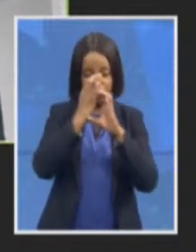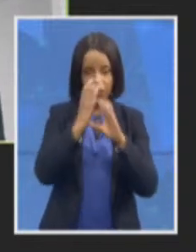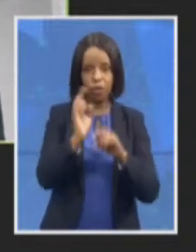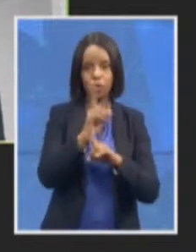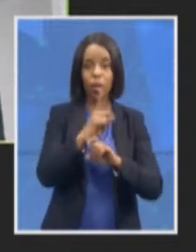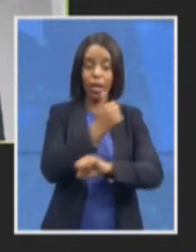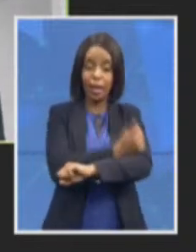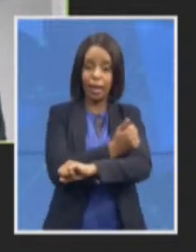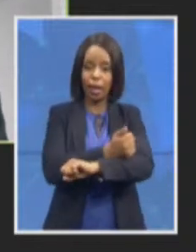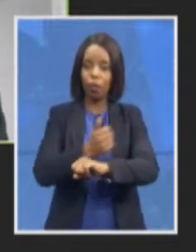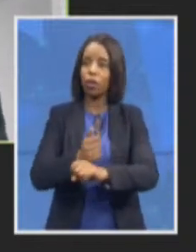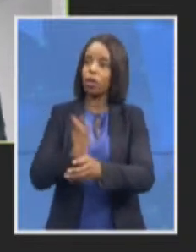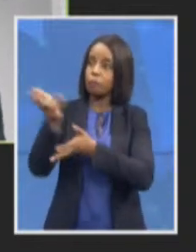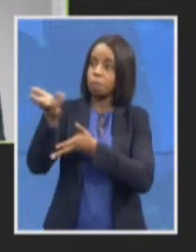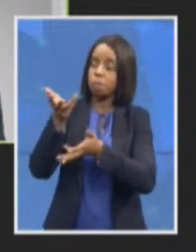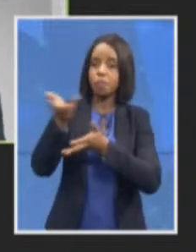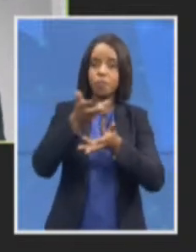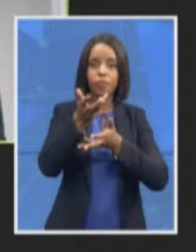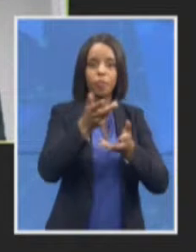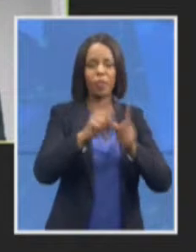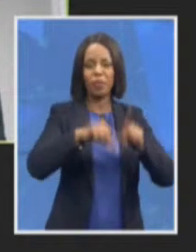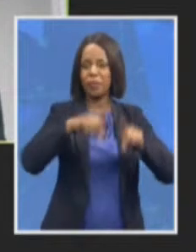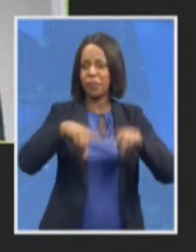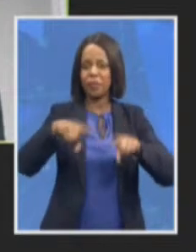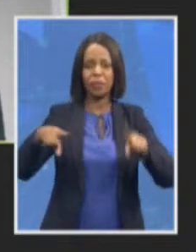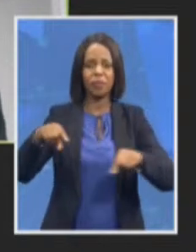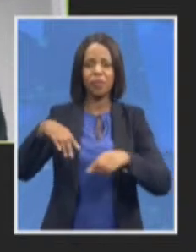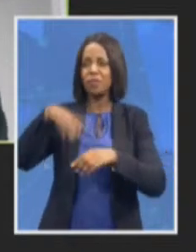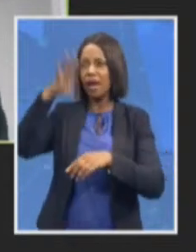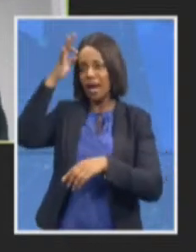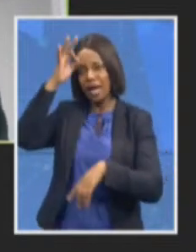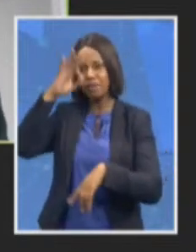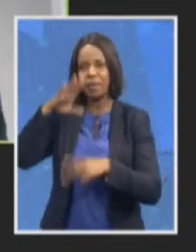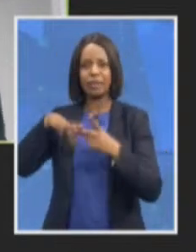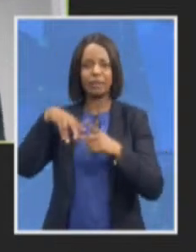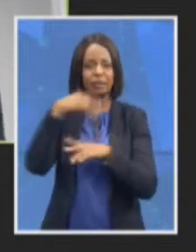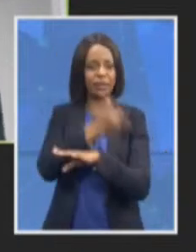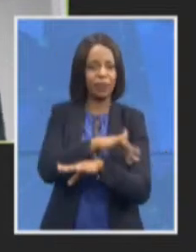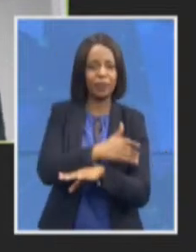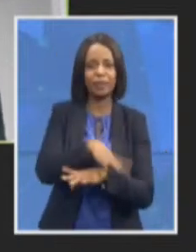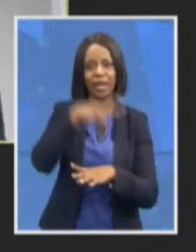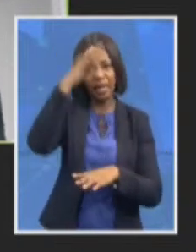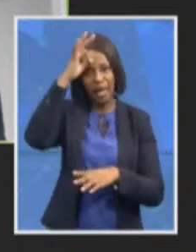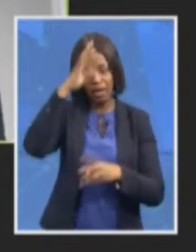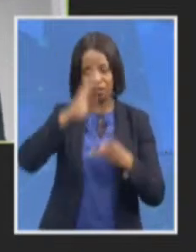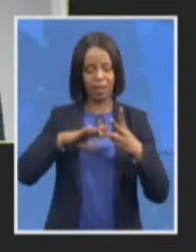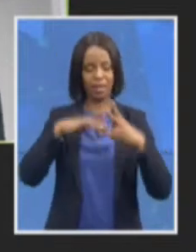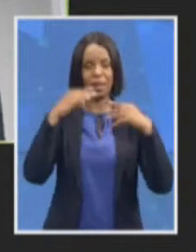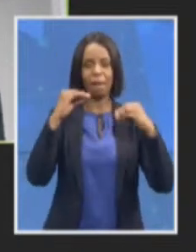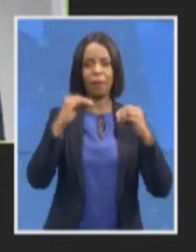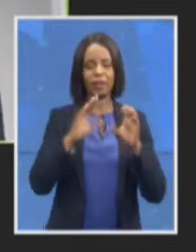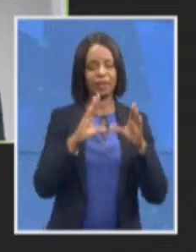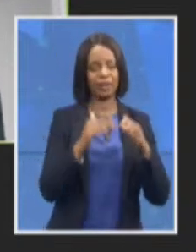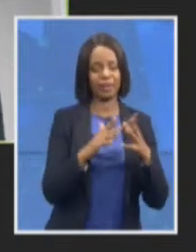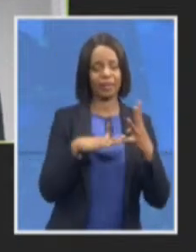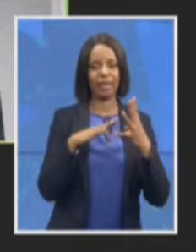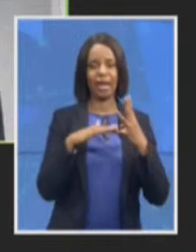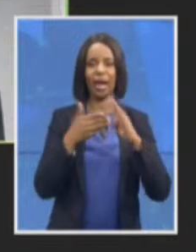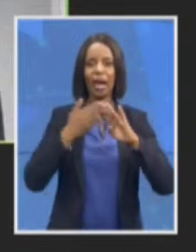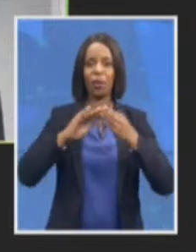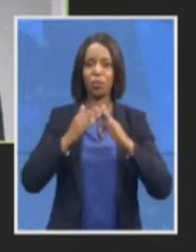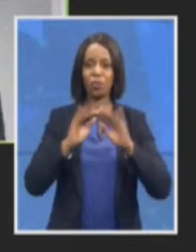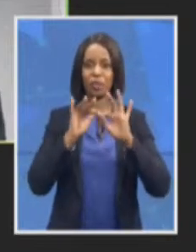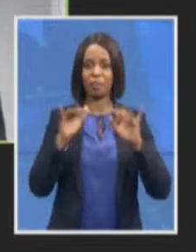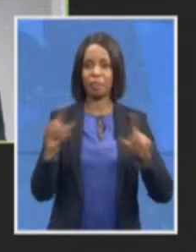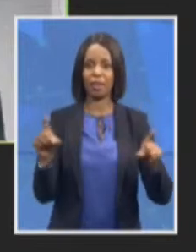outside of government including the business sector and civil society we had hoped to have a civil society round table again this year